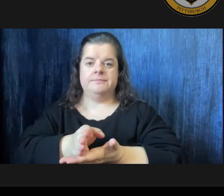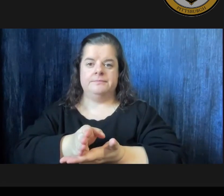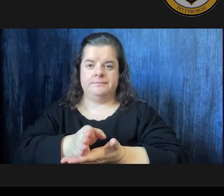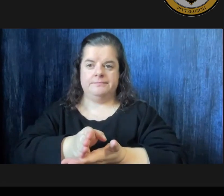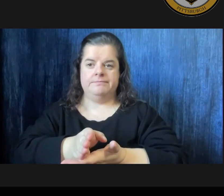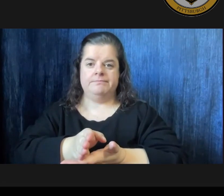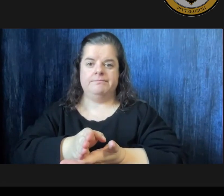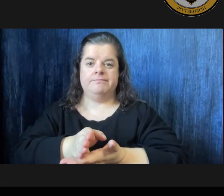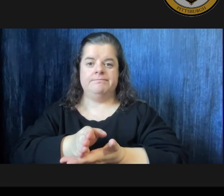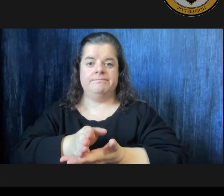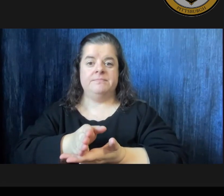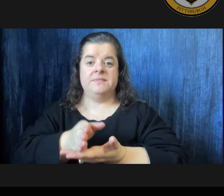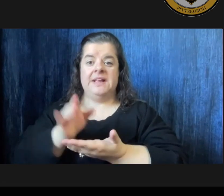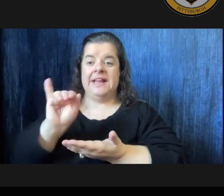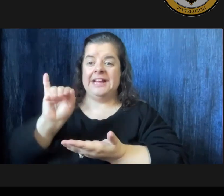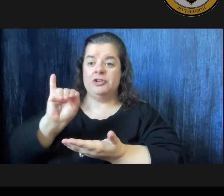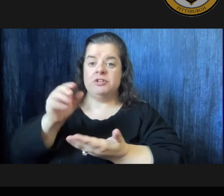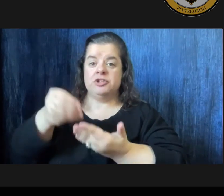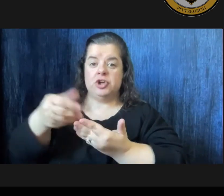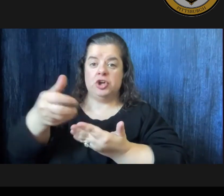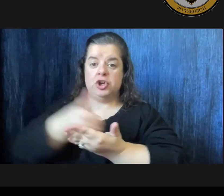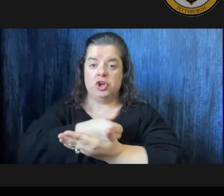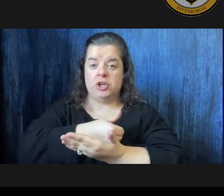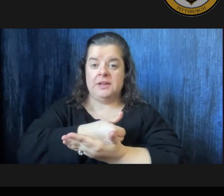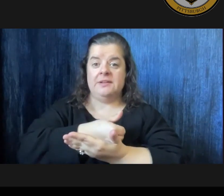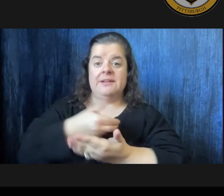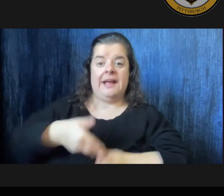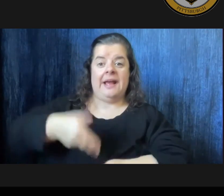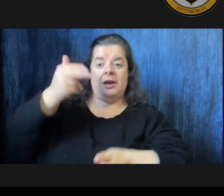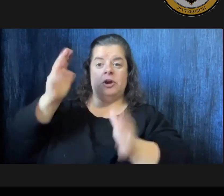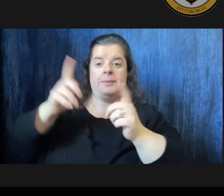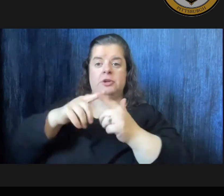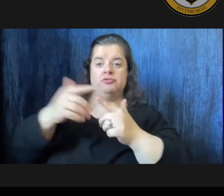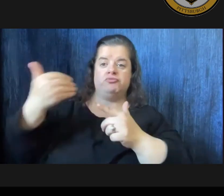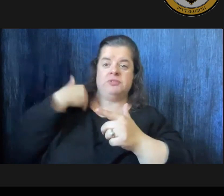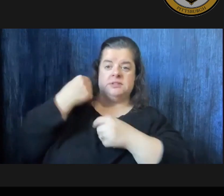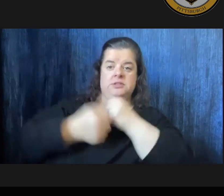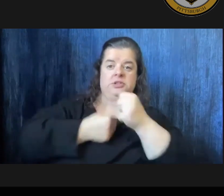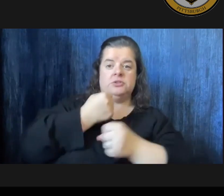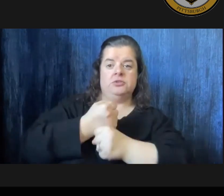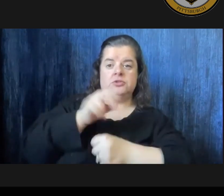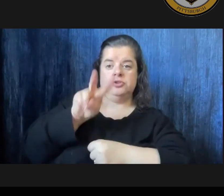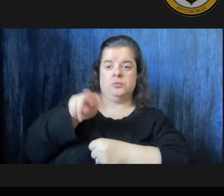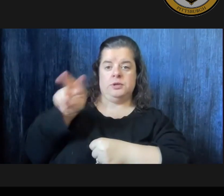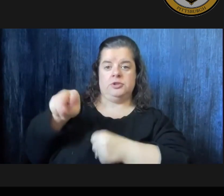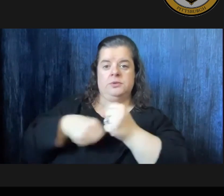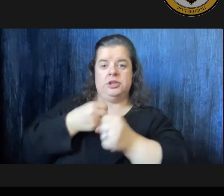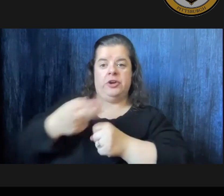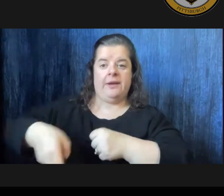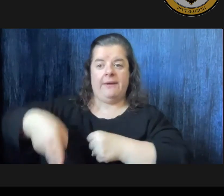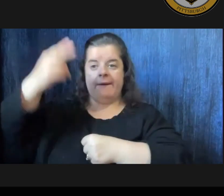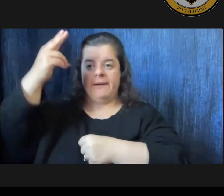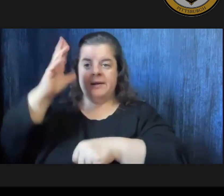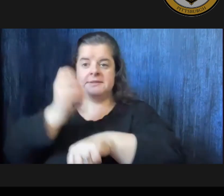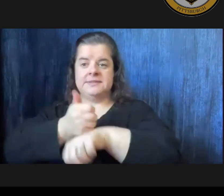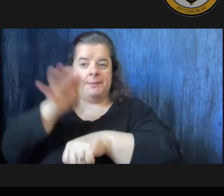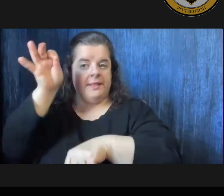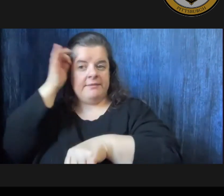interest earnings are much higher than in recent years due to a 22-year high set by the fed